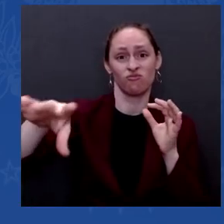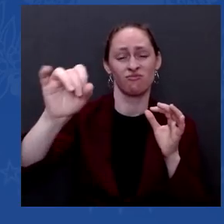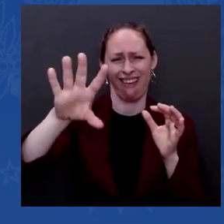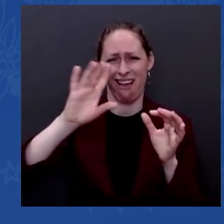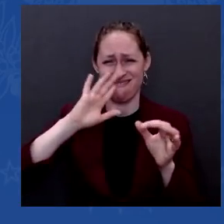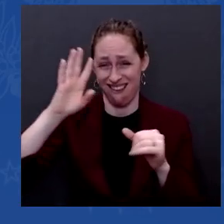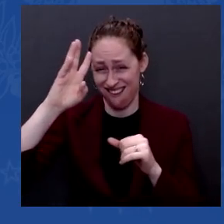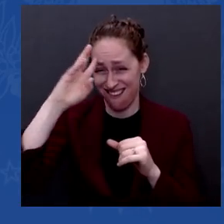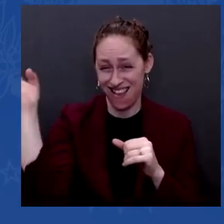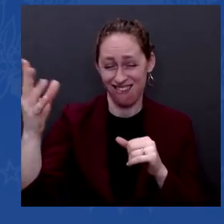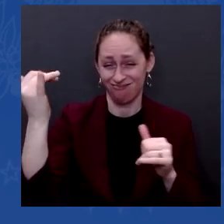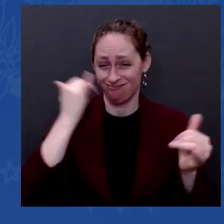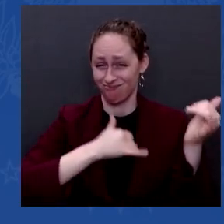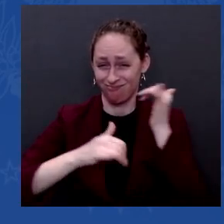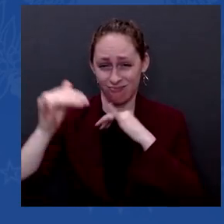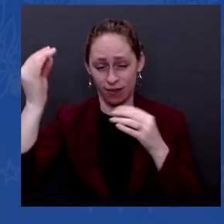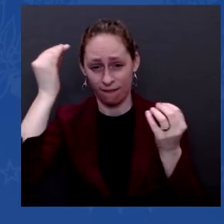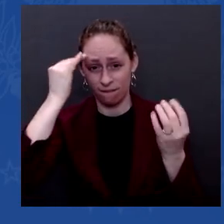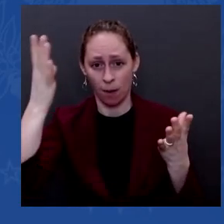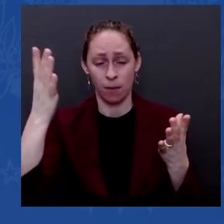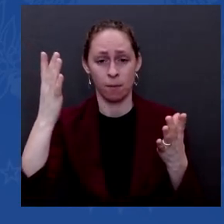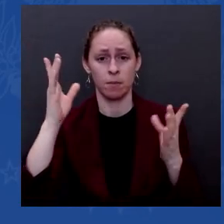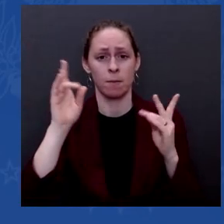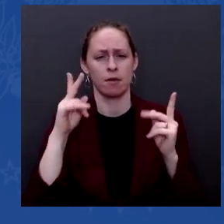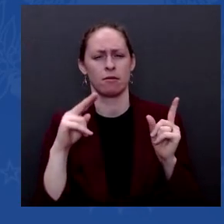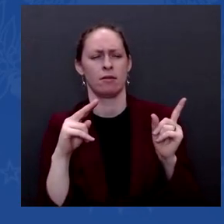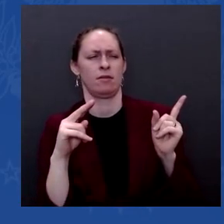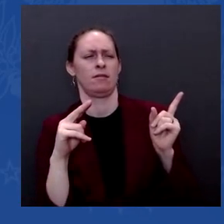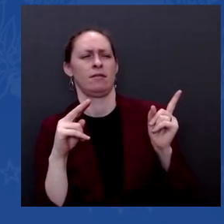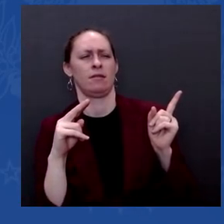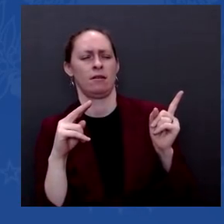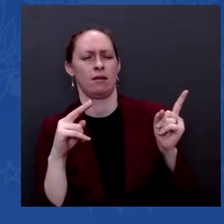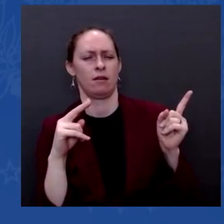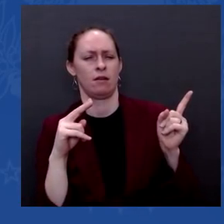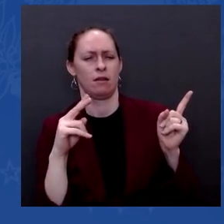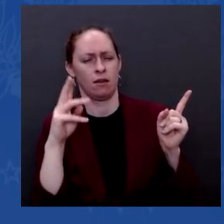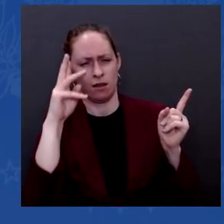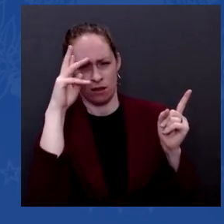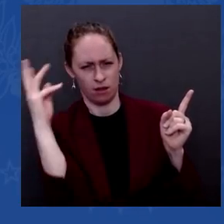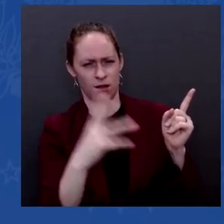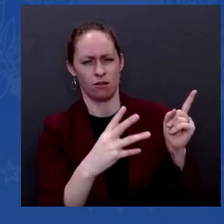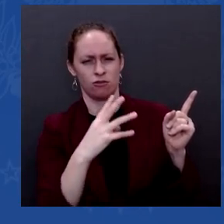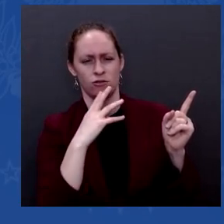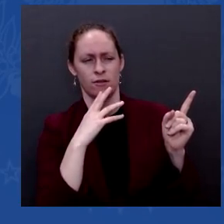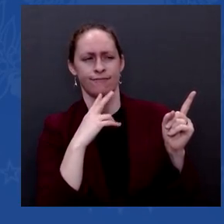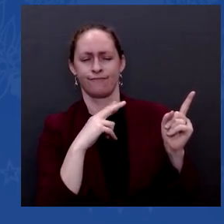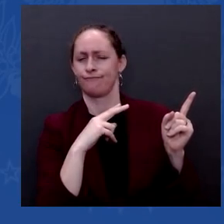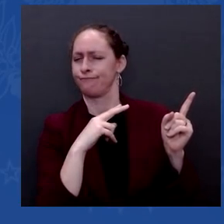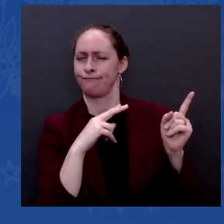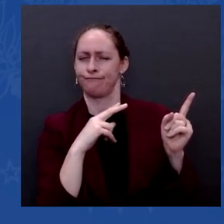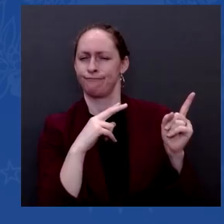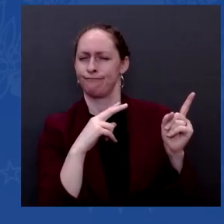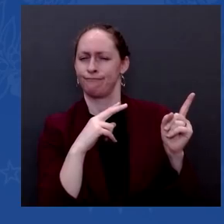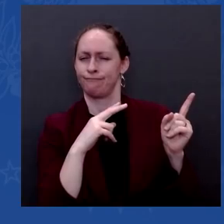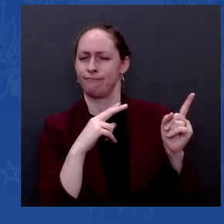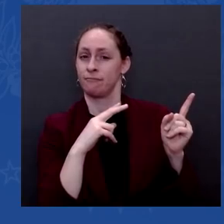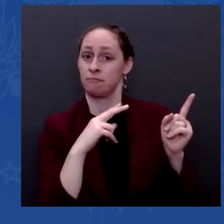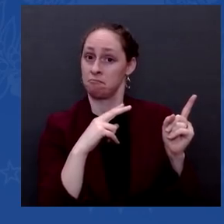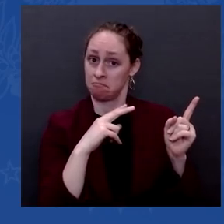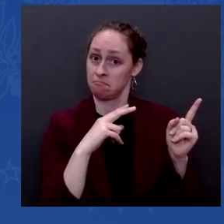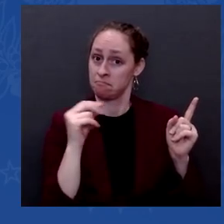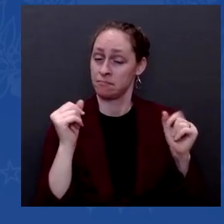but every president in first couple of years — most every president, excuse me, of the last presidents, at least four of them, have had